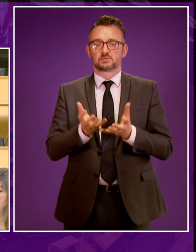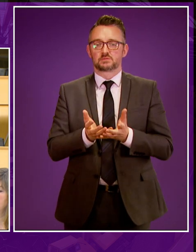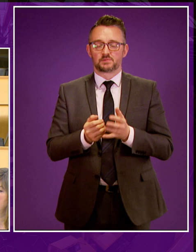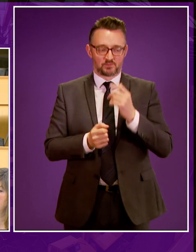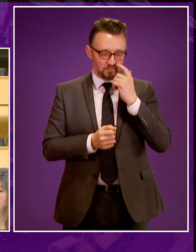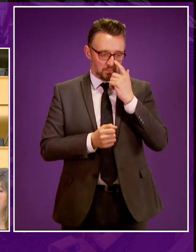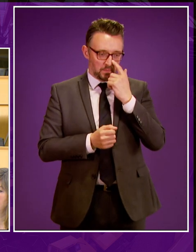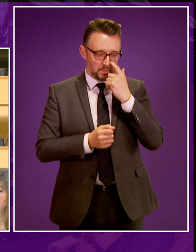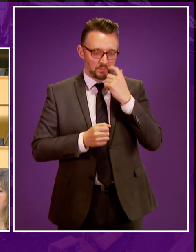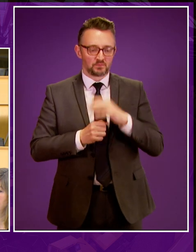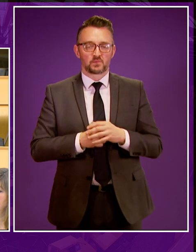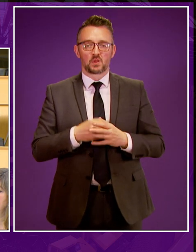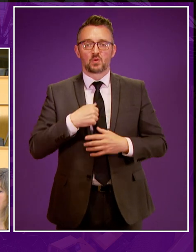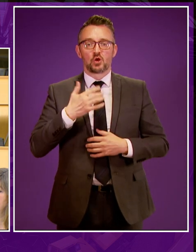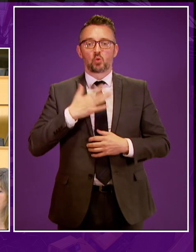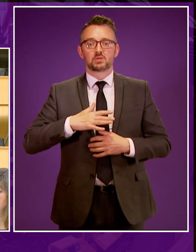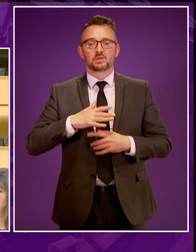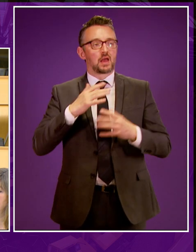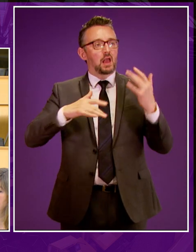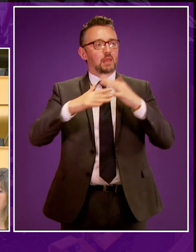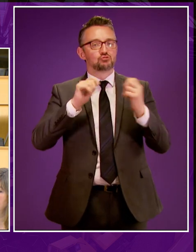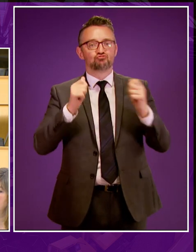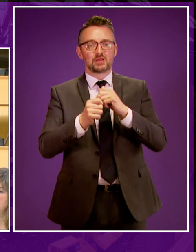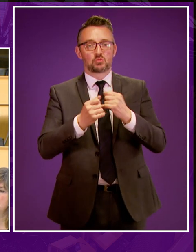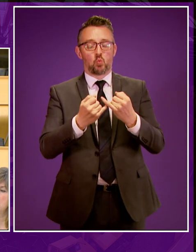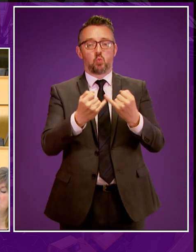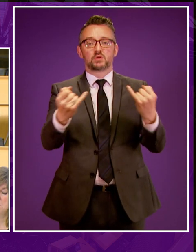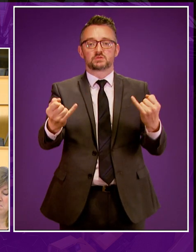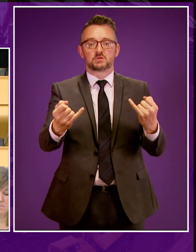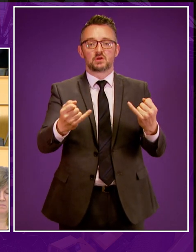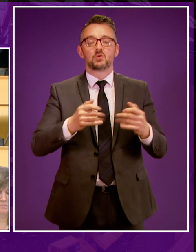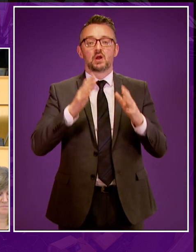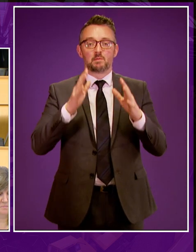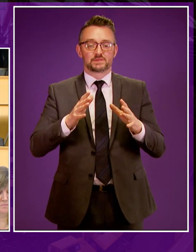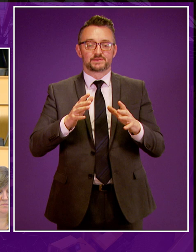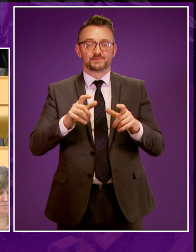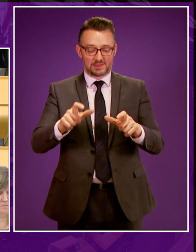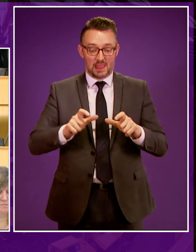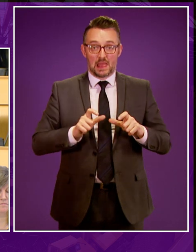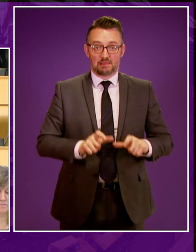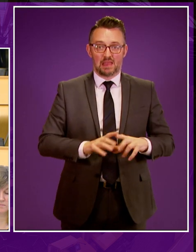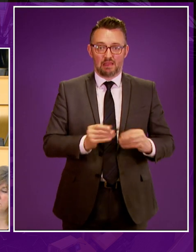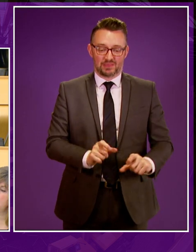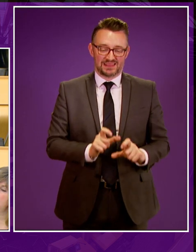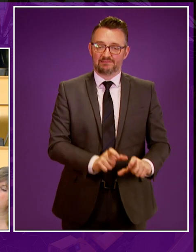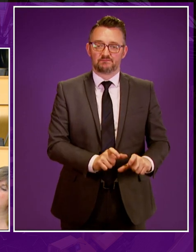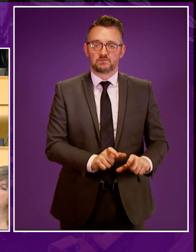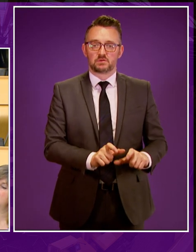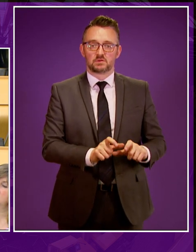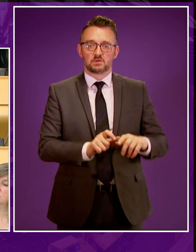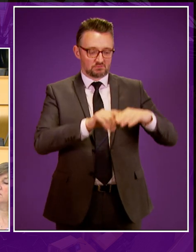And to shield ourselves from runaway climate change today, we must leave four-fifths of known fossil fuel reserves in the ground.